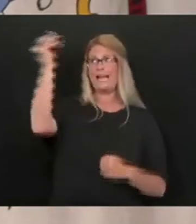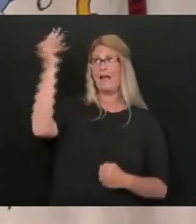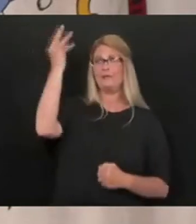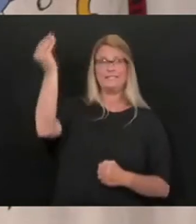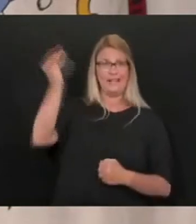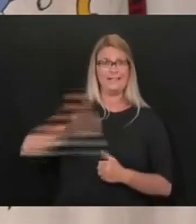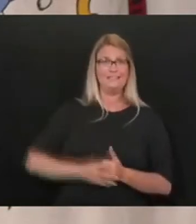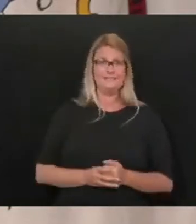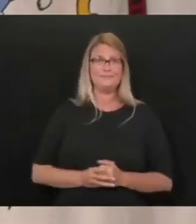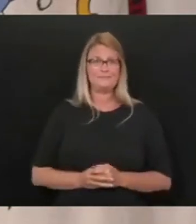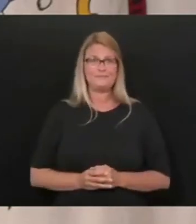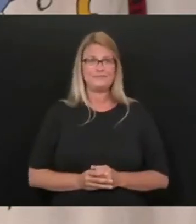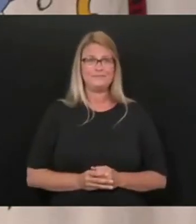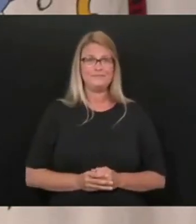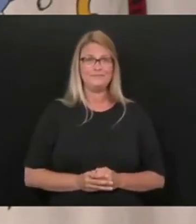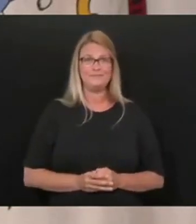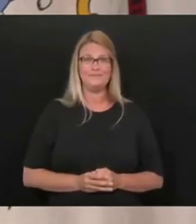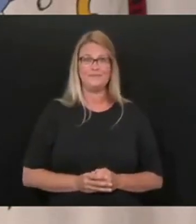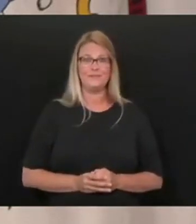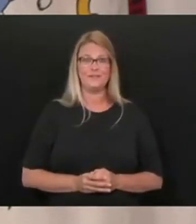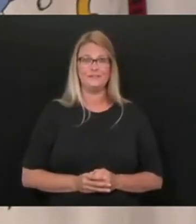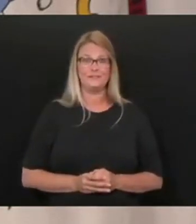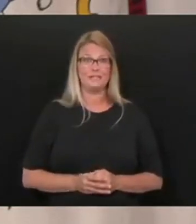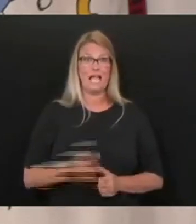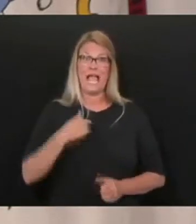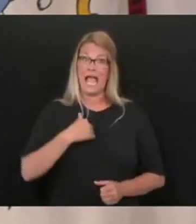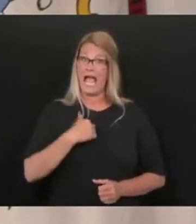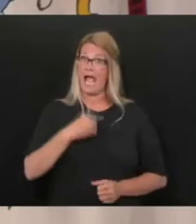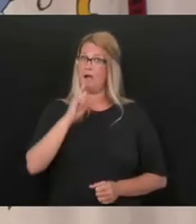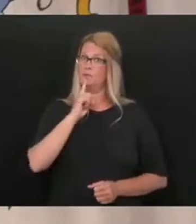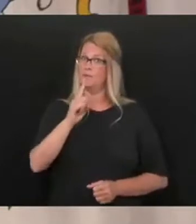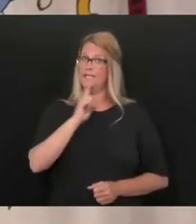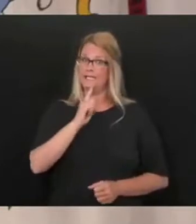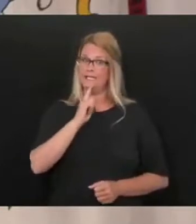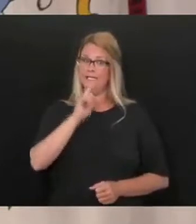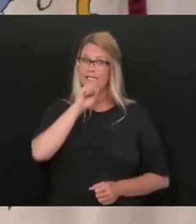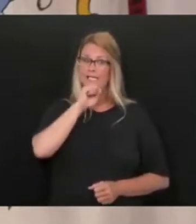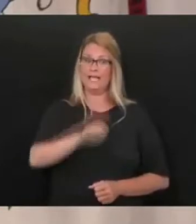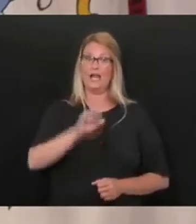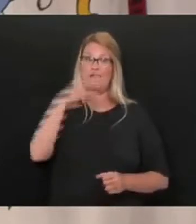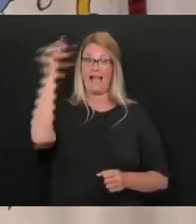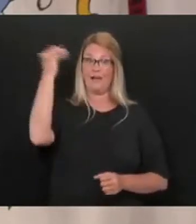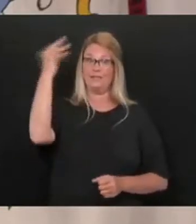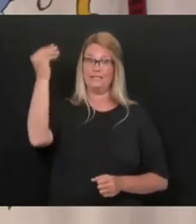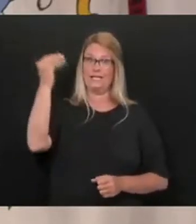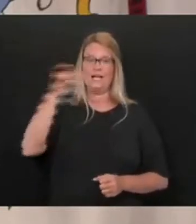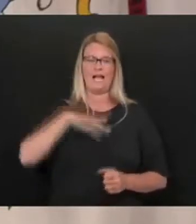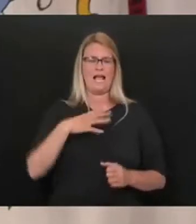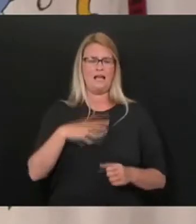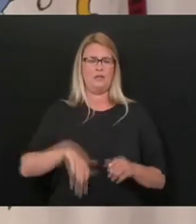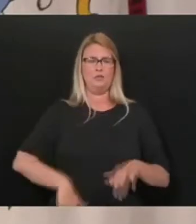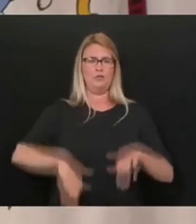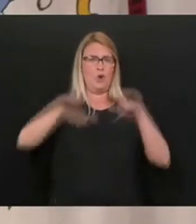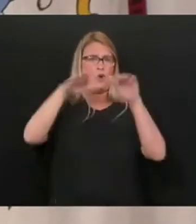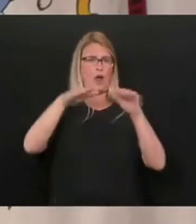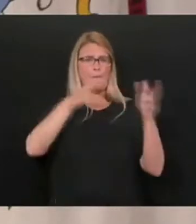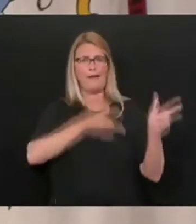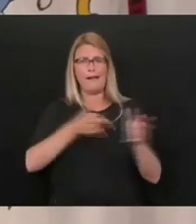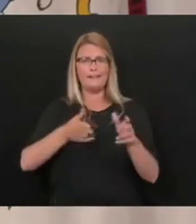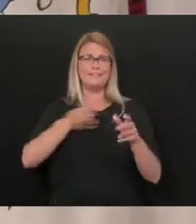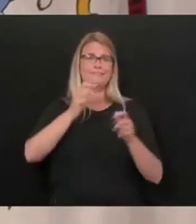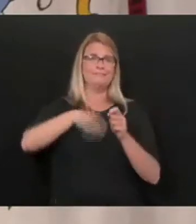a, you know, everyone knows how much I love the outdoors. I love to hunt and fish and I've just grown up in the outdoors. And